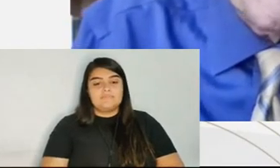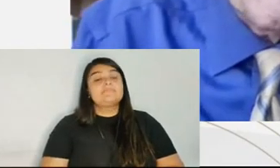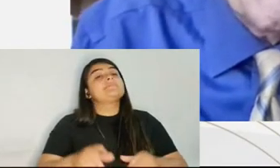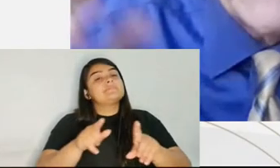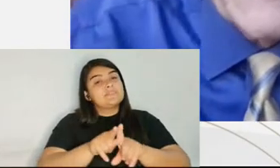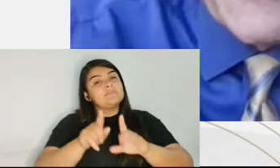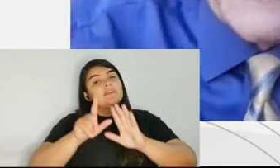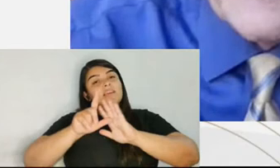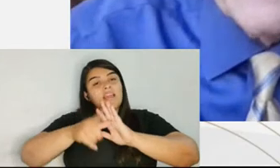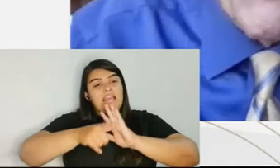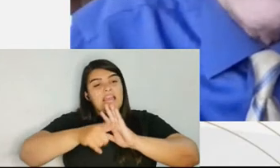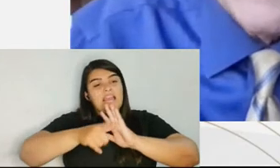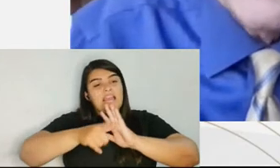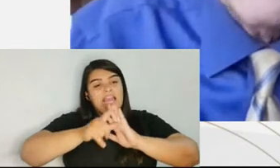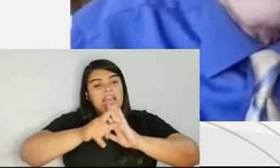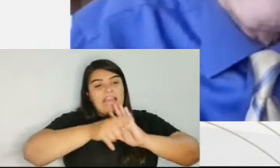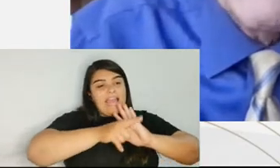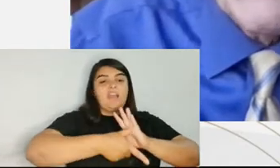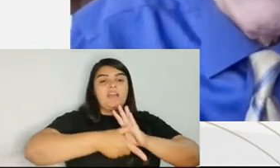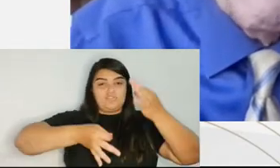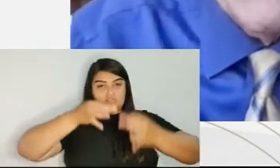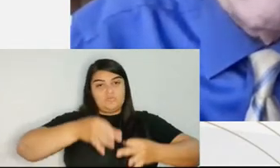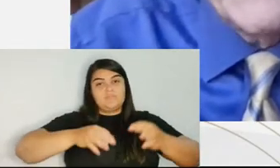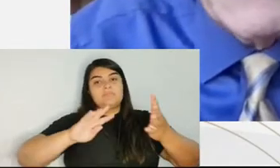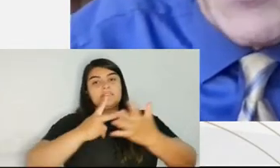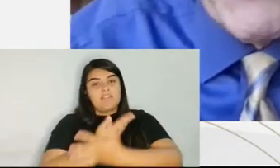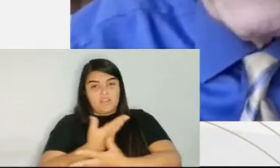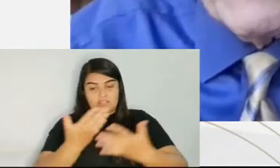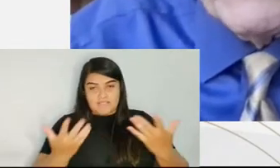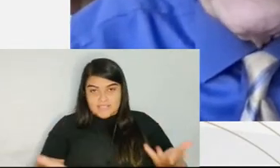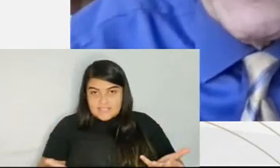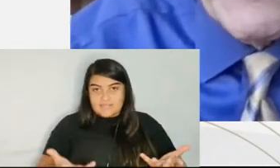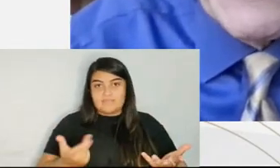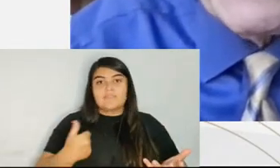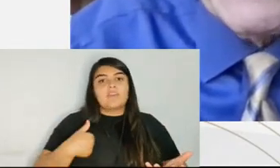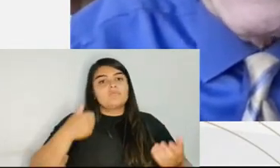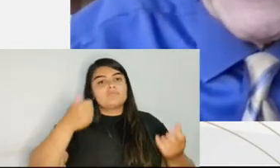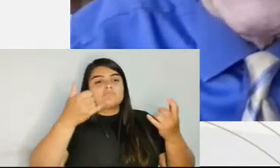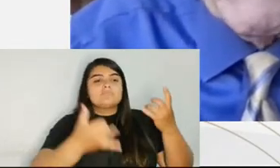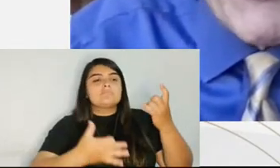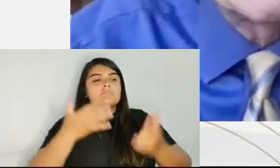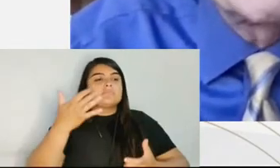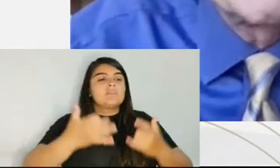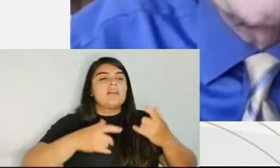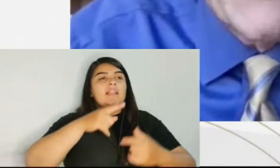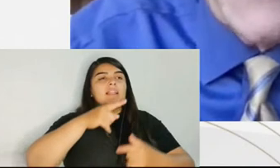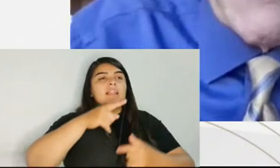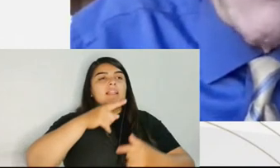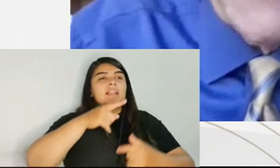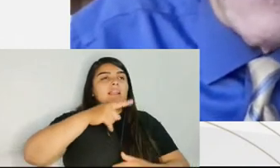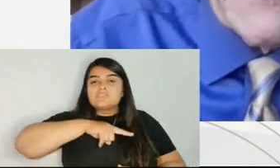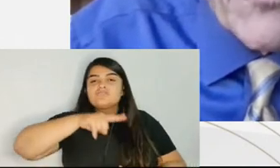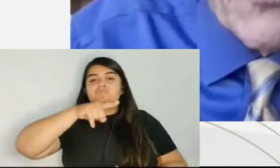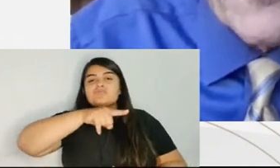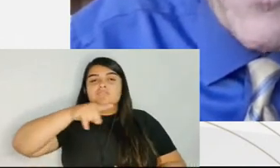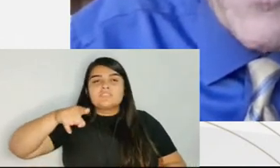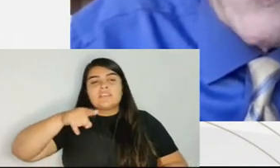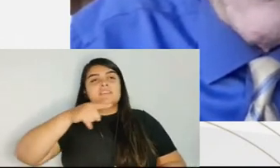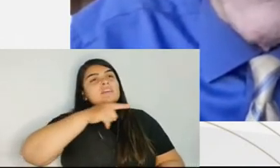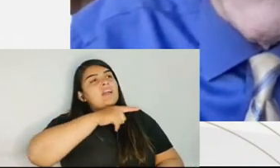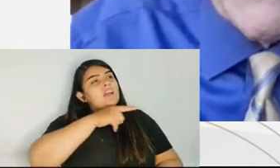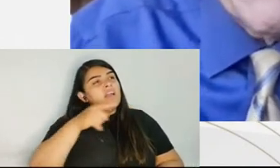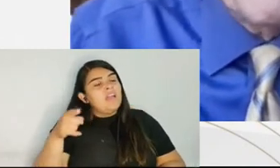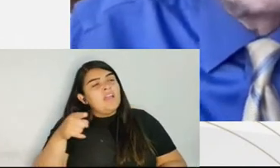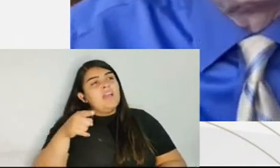if citizens of Los Angeles, by pleading out my guilty clients and not making, letting them go to